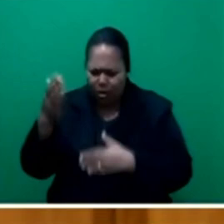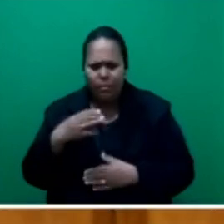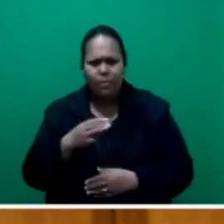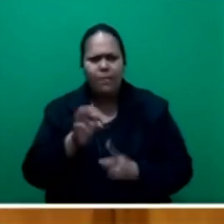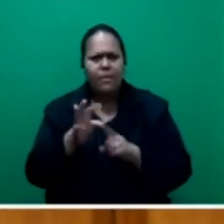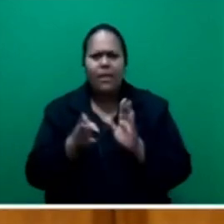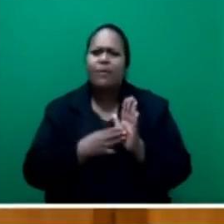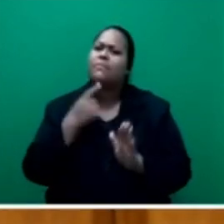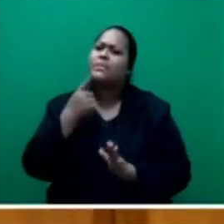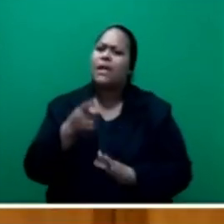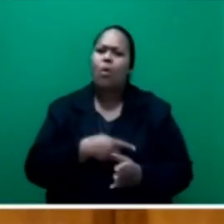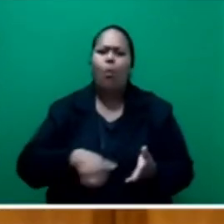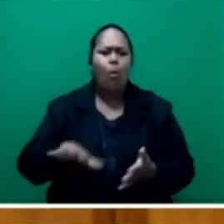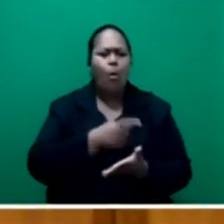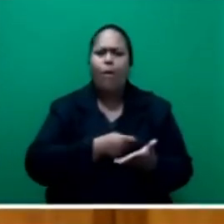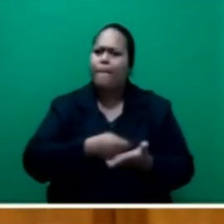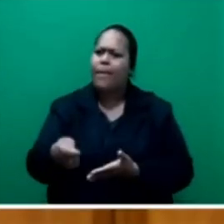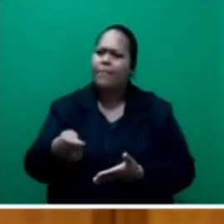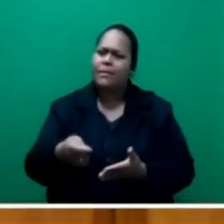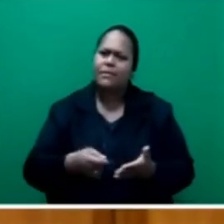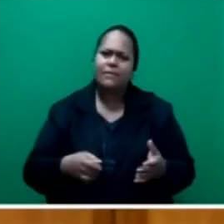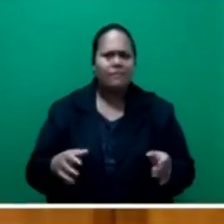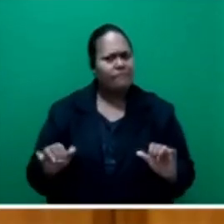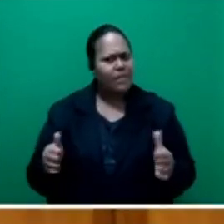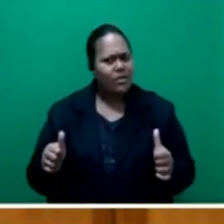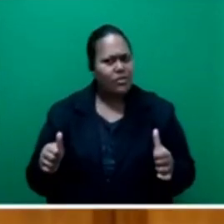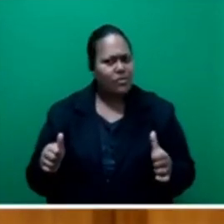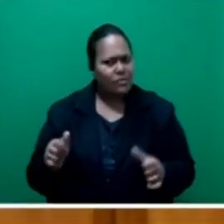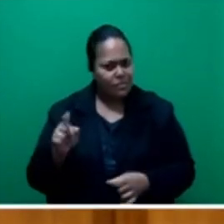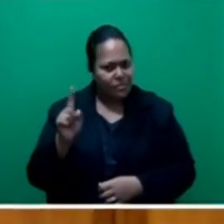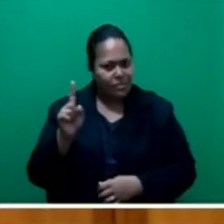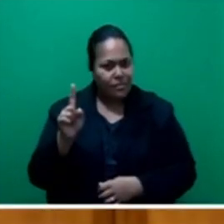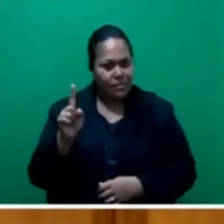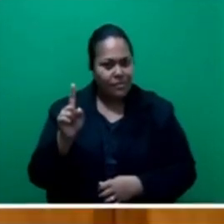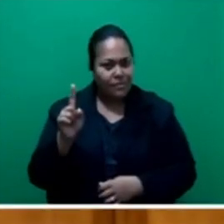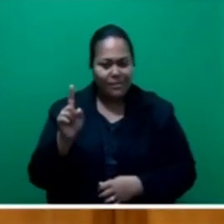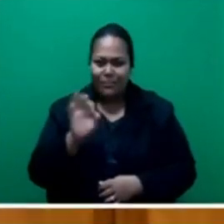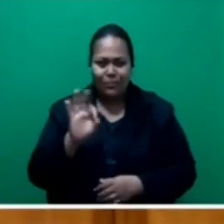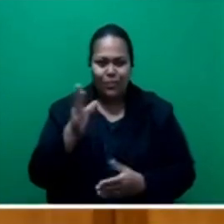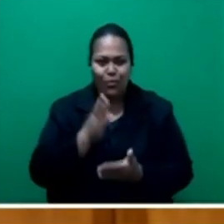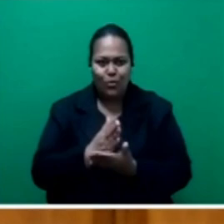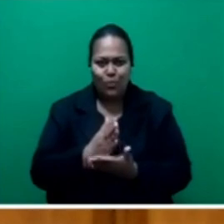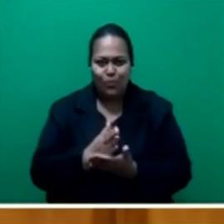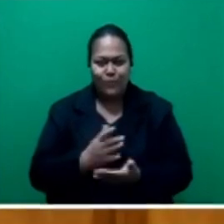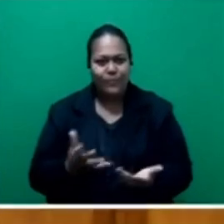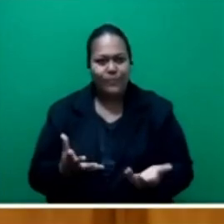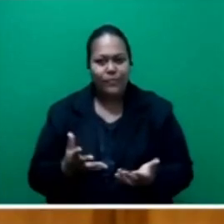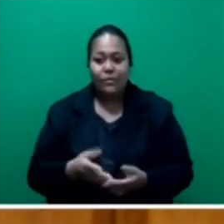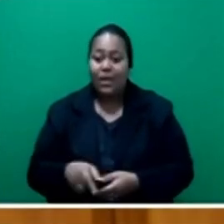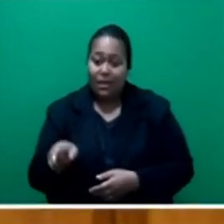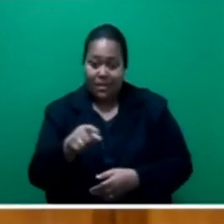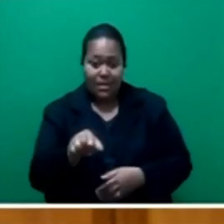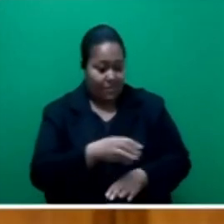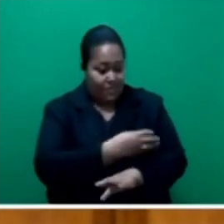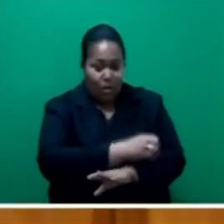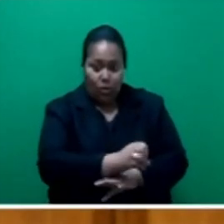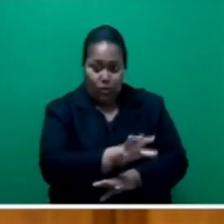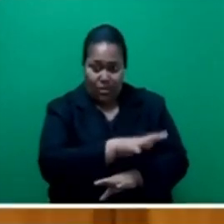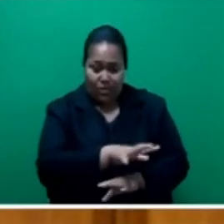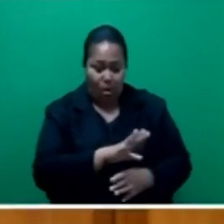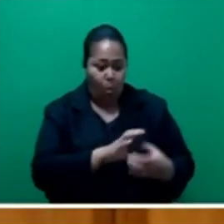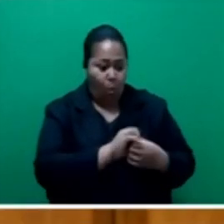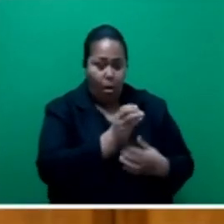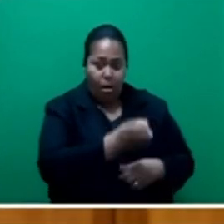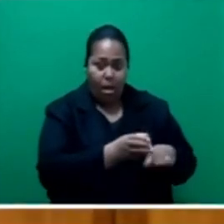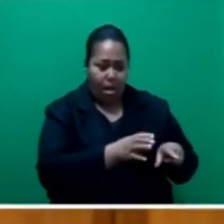payments have been made. I beg to differ in that, honorable speaker. Previously, the Ngole Ngole owners were paid fishing license fees for